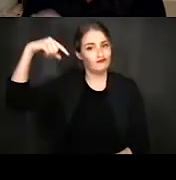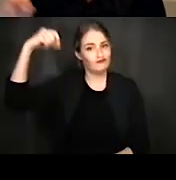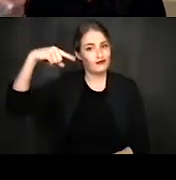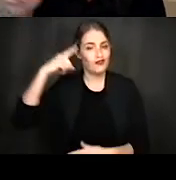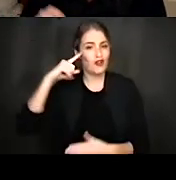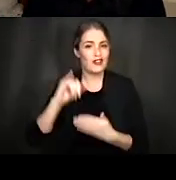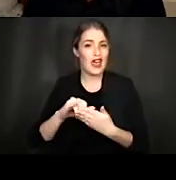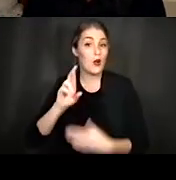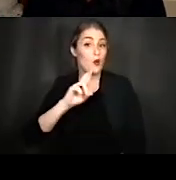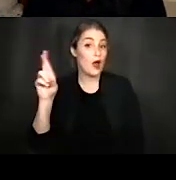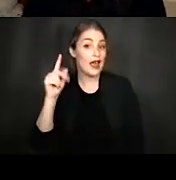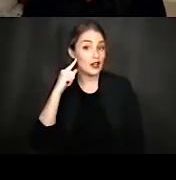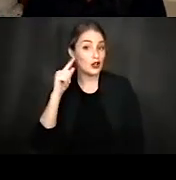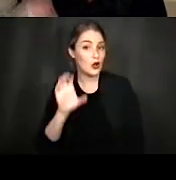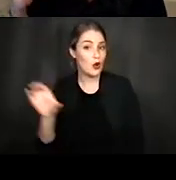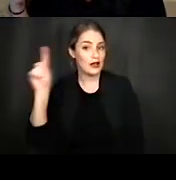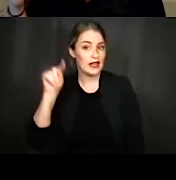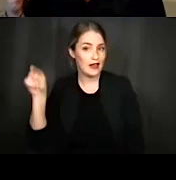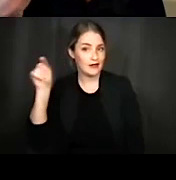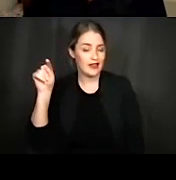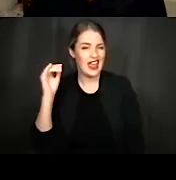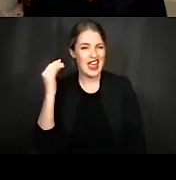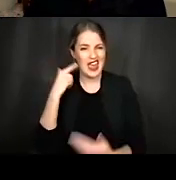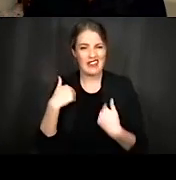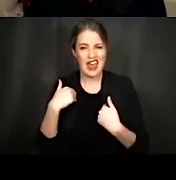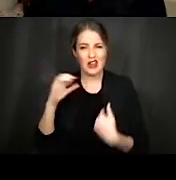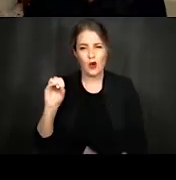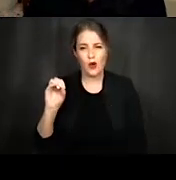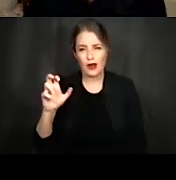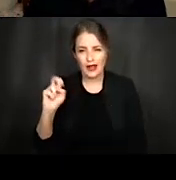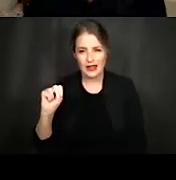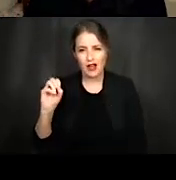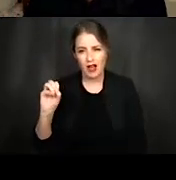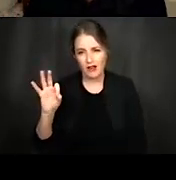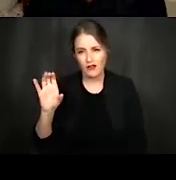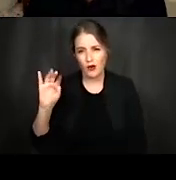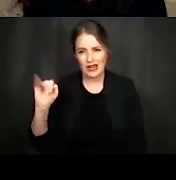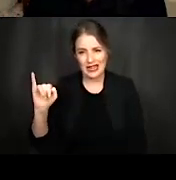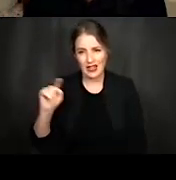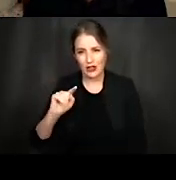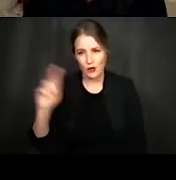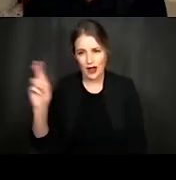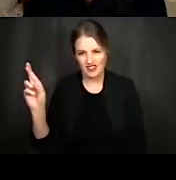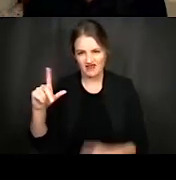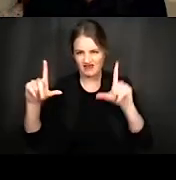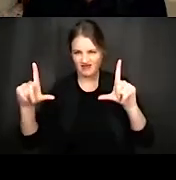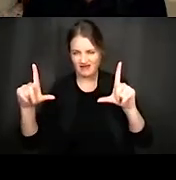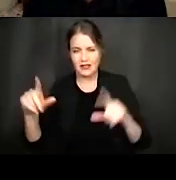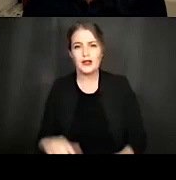only really have the panel for the organ of Cordy on the right here. So sound input